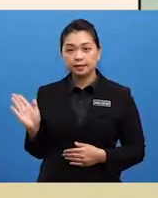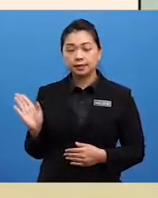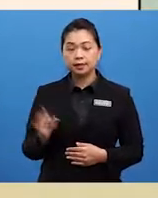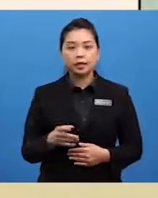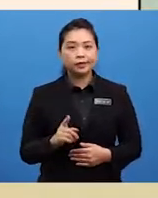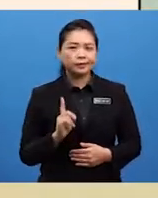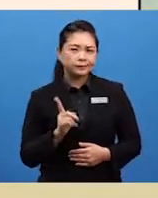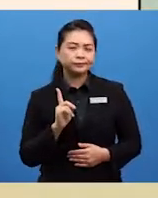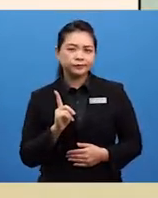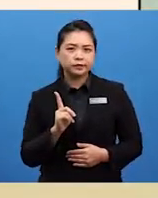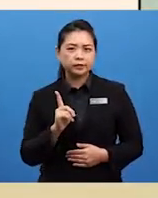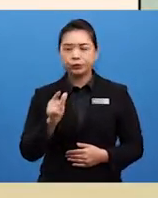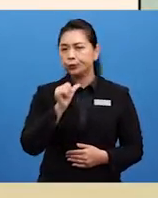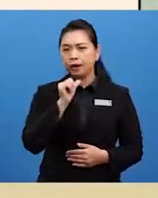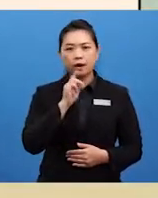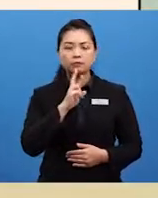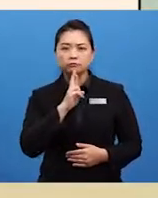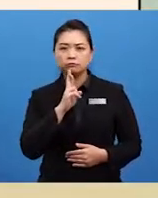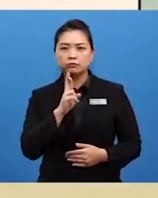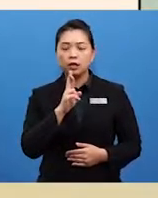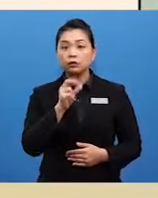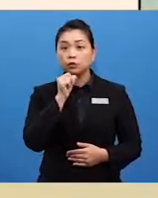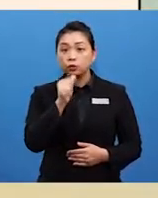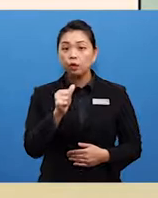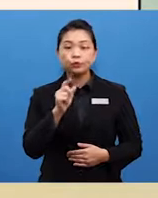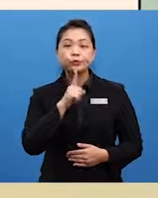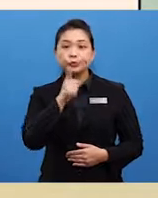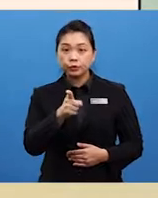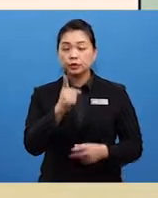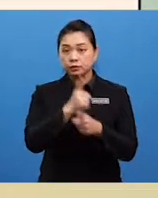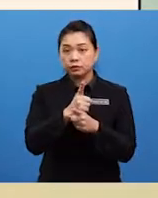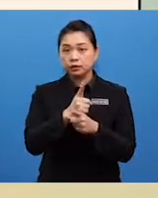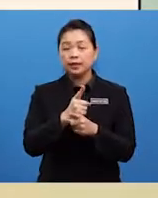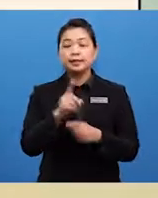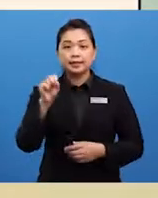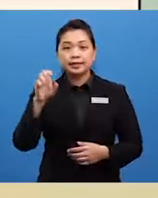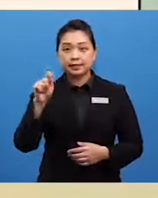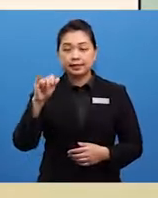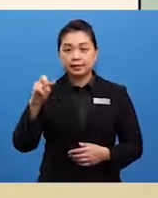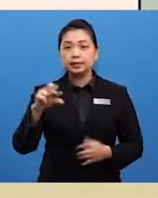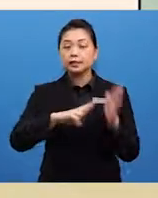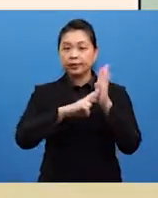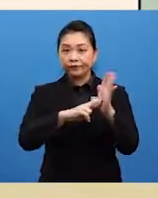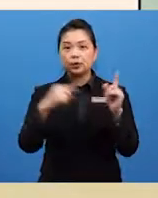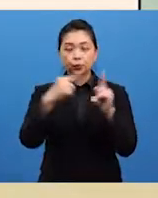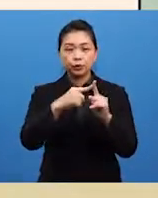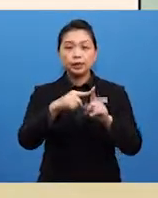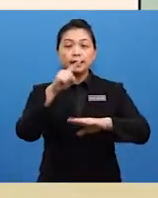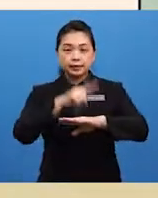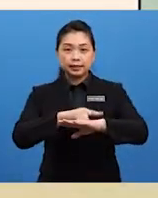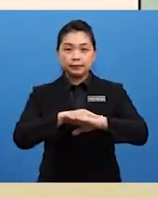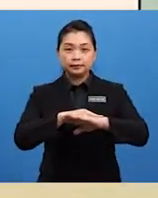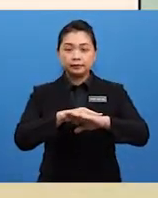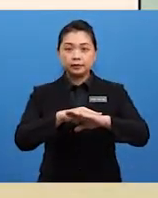Ah, you're not sure what setting means. Setting is actually referring to the time and place,